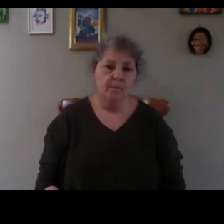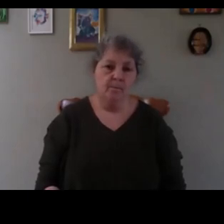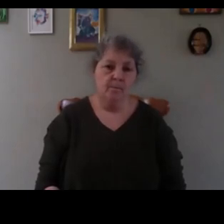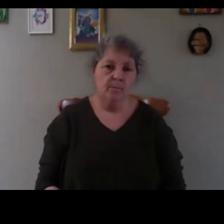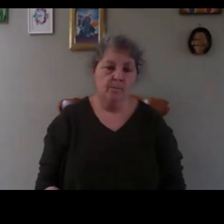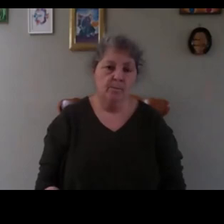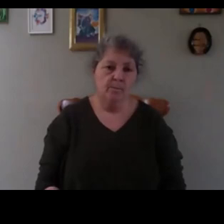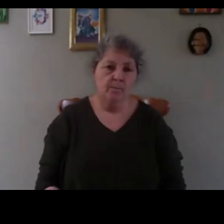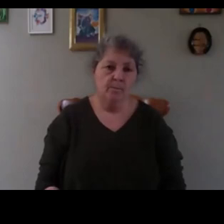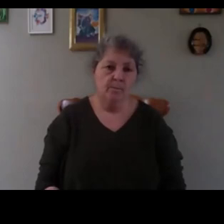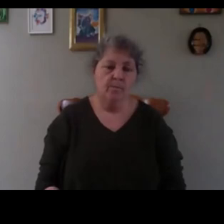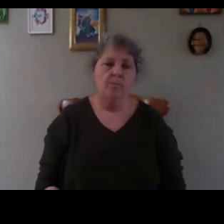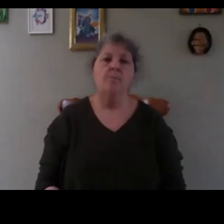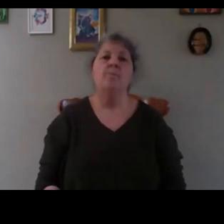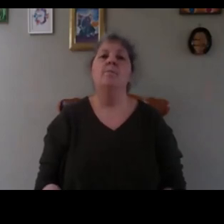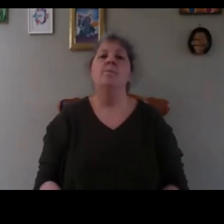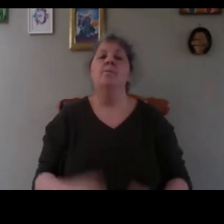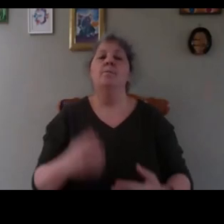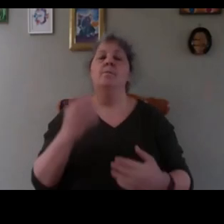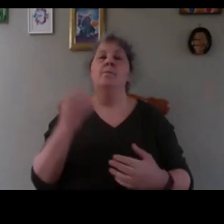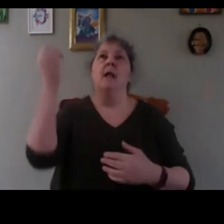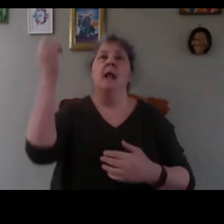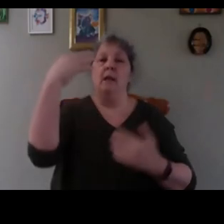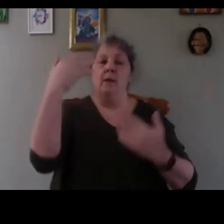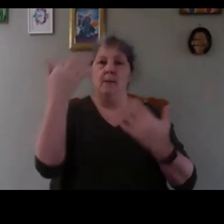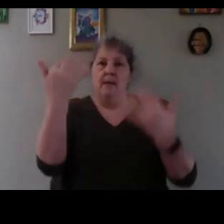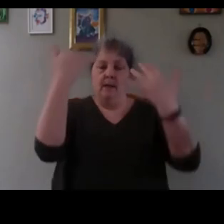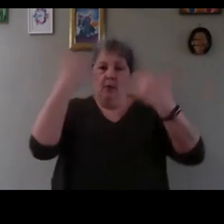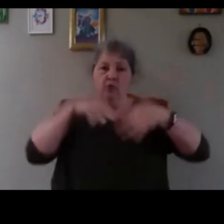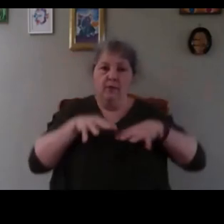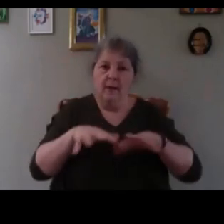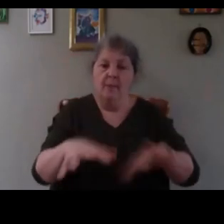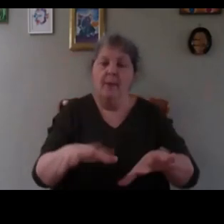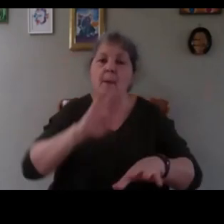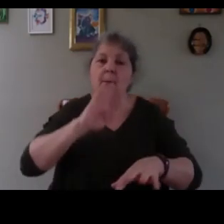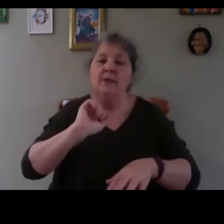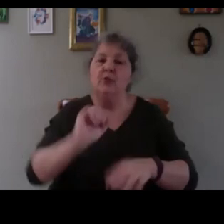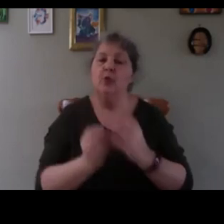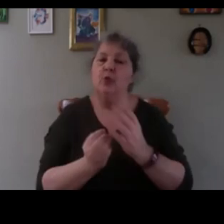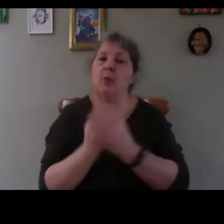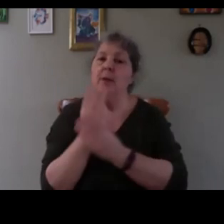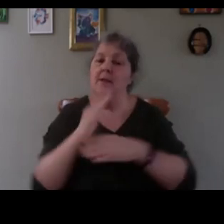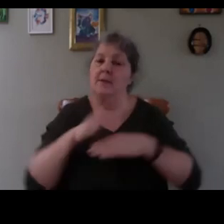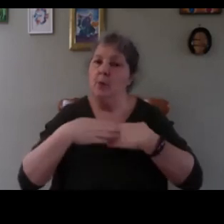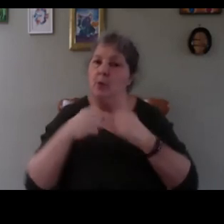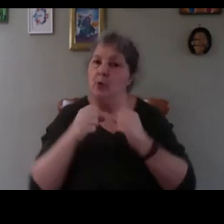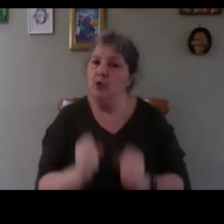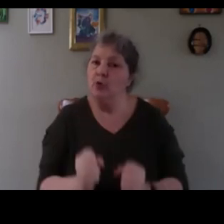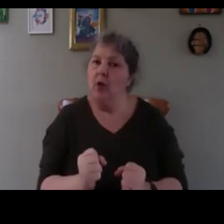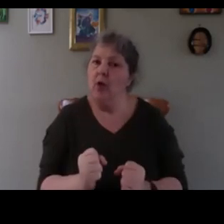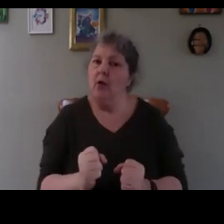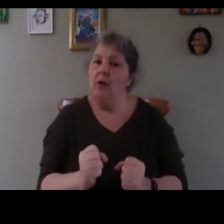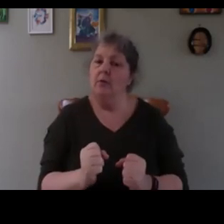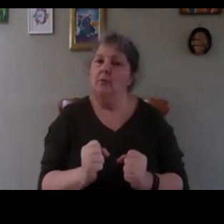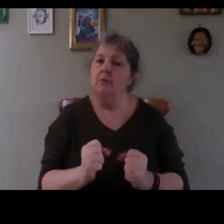plant and they are less stringy that could be very important in the early spring January February